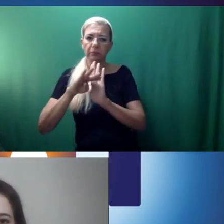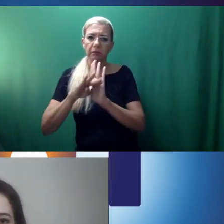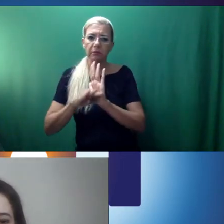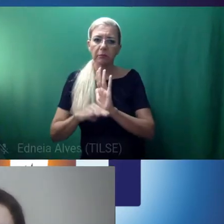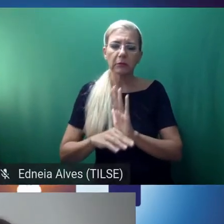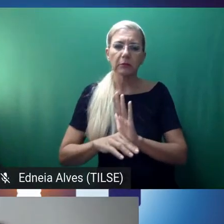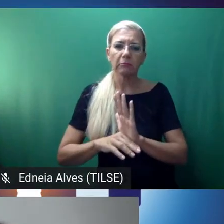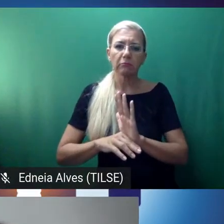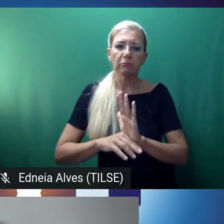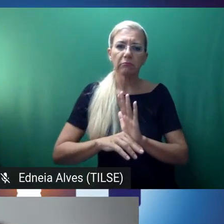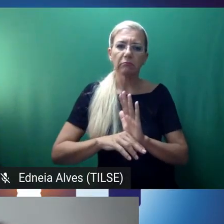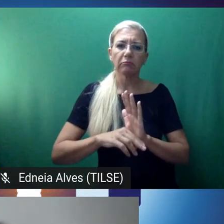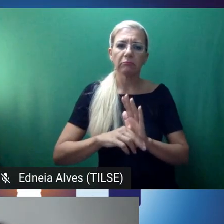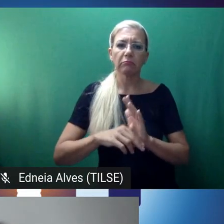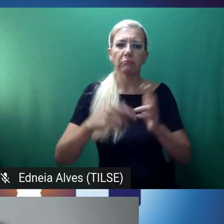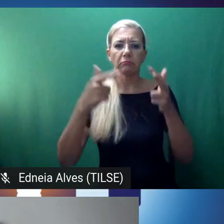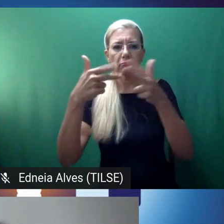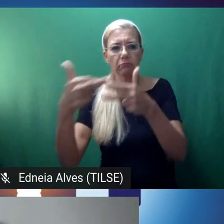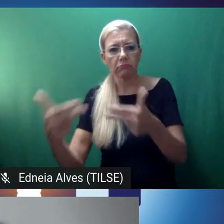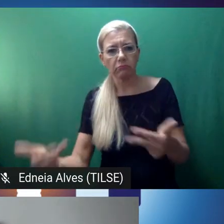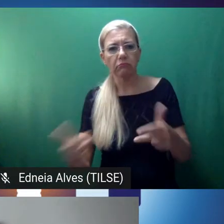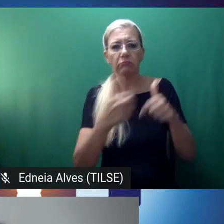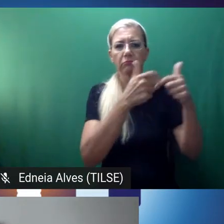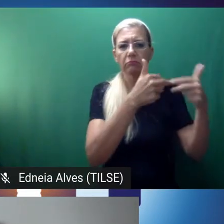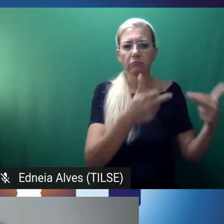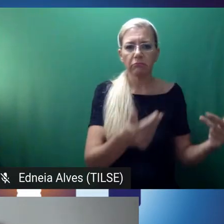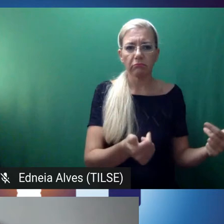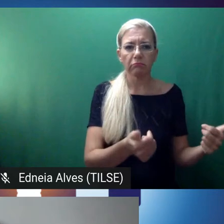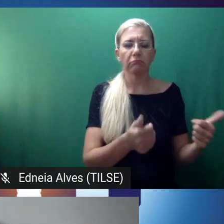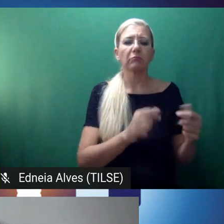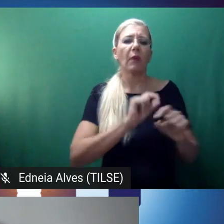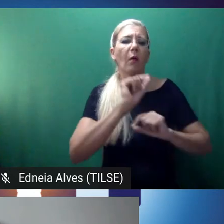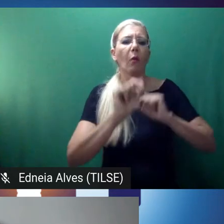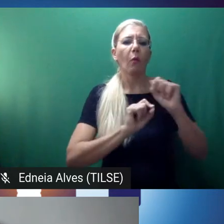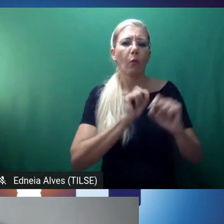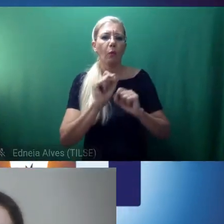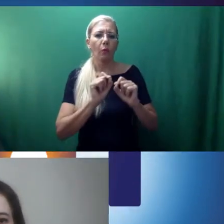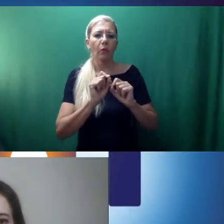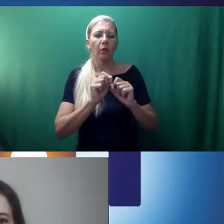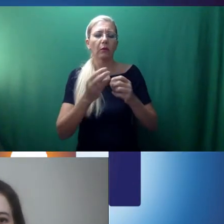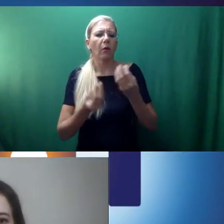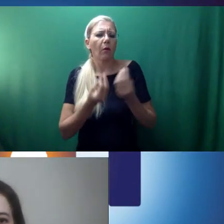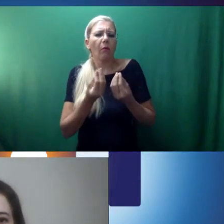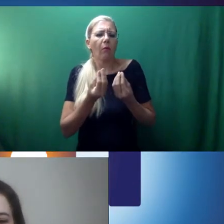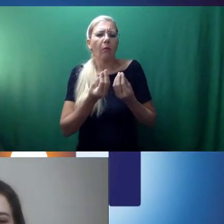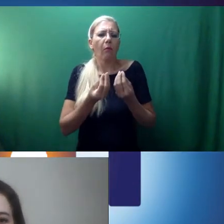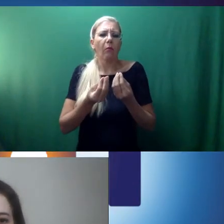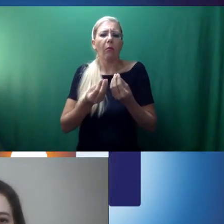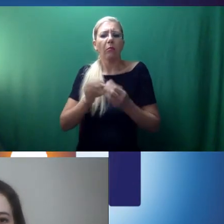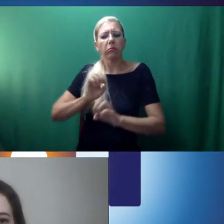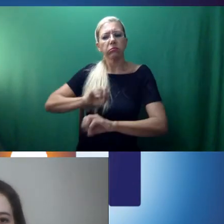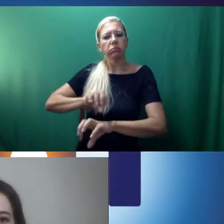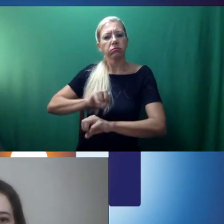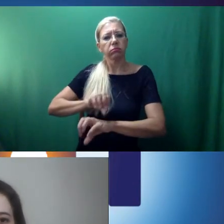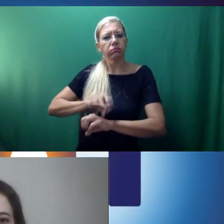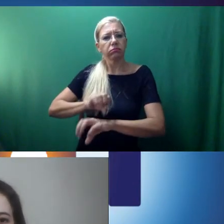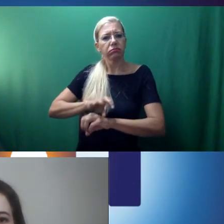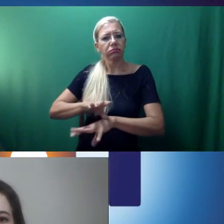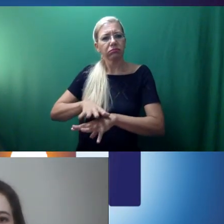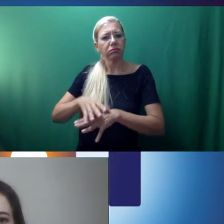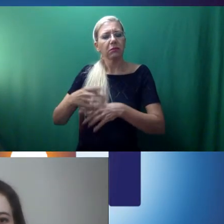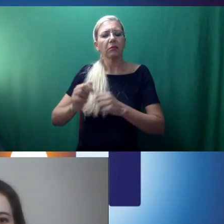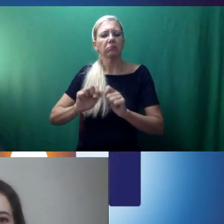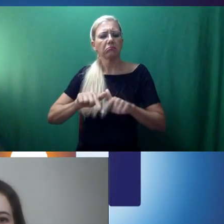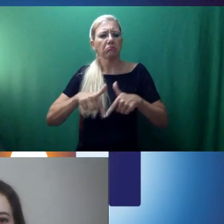more closely match what they're going to be doing with their instructor anyhow. So, if they've done a lab activity